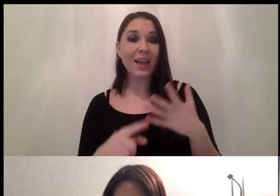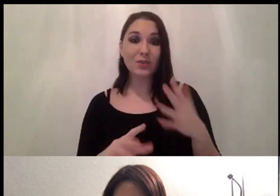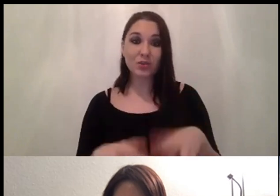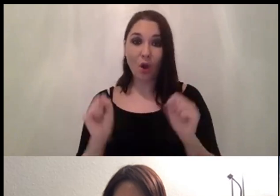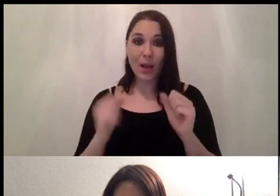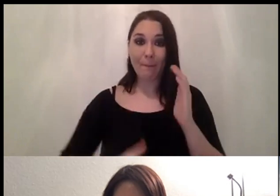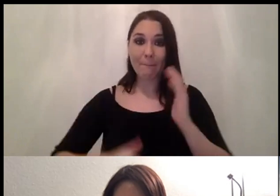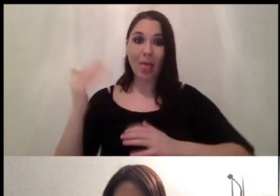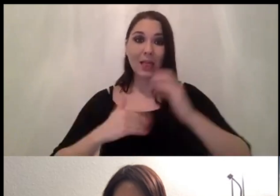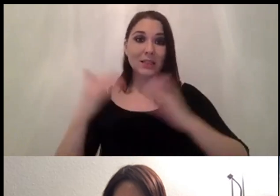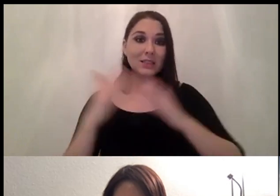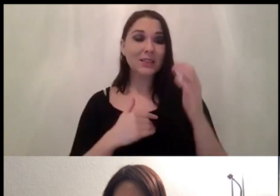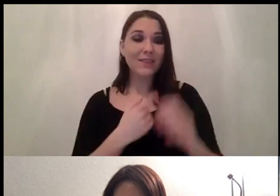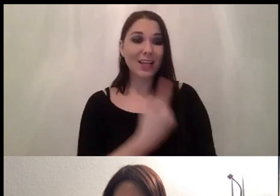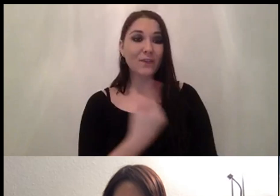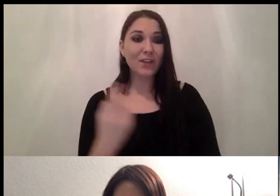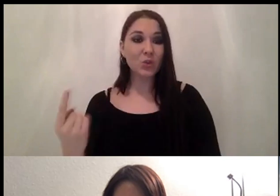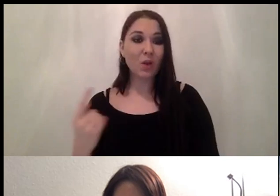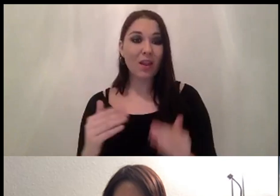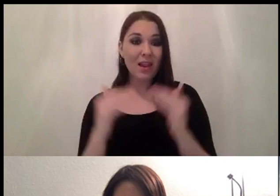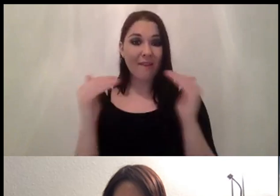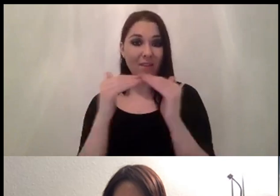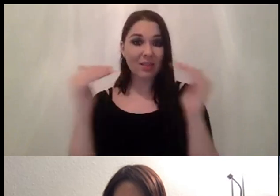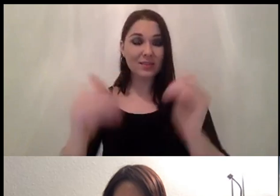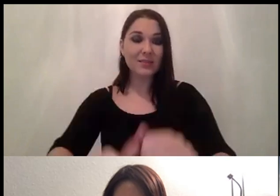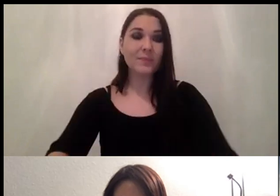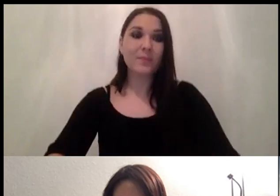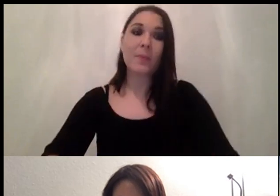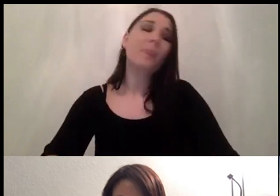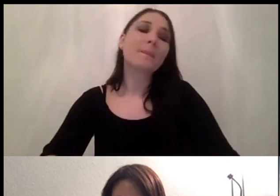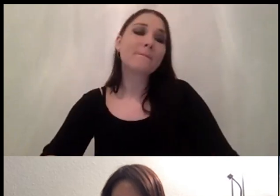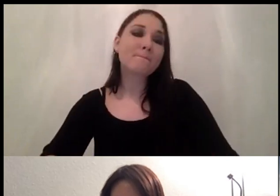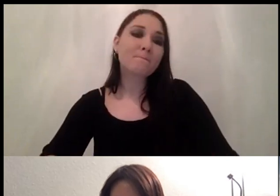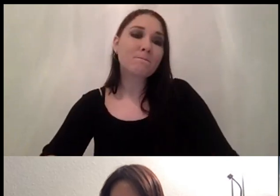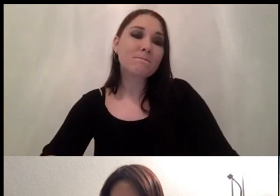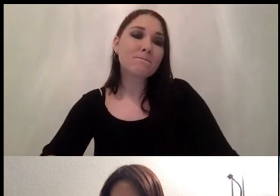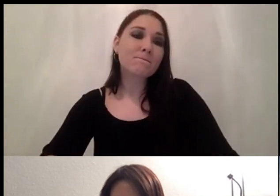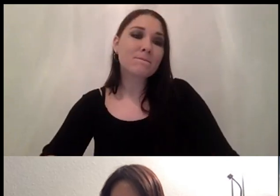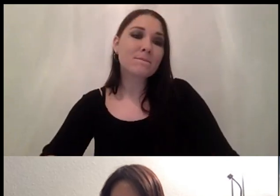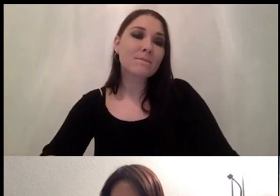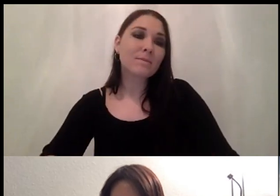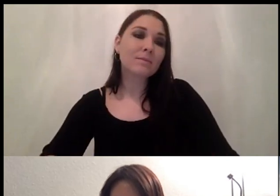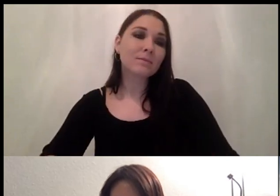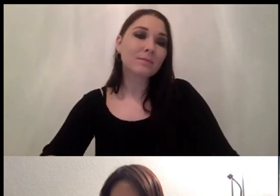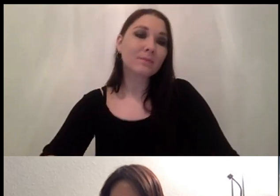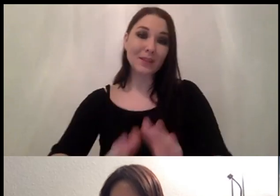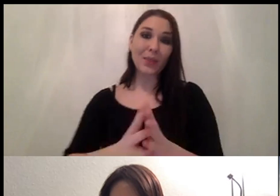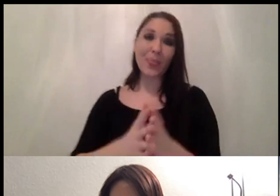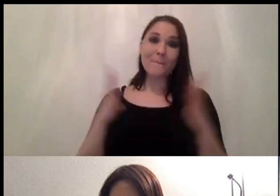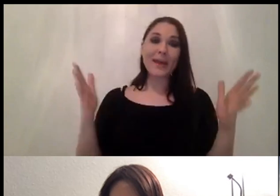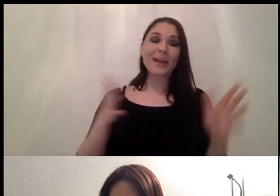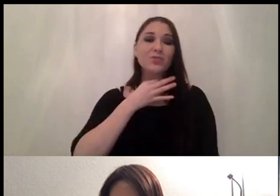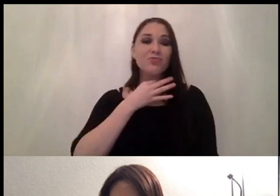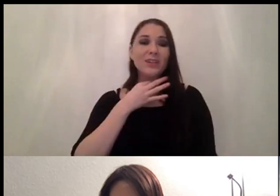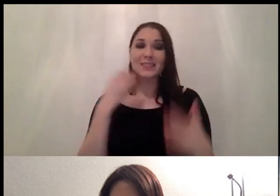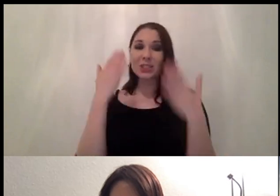at individual levels so the biggest risk that i usually see is um not knowing about what data